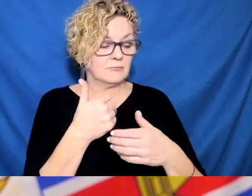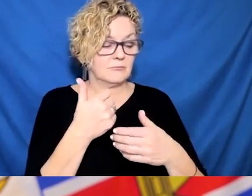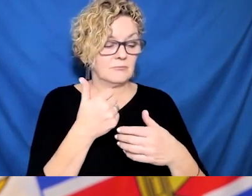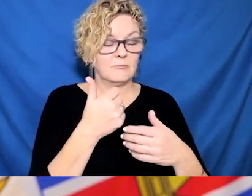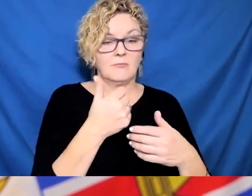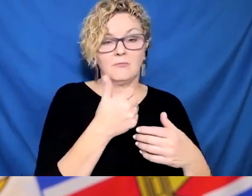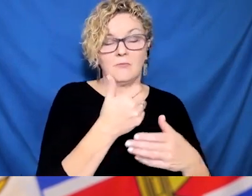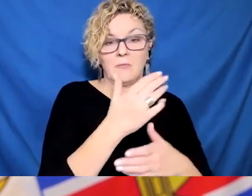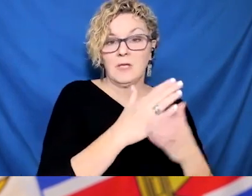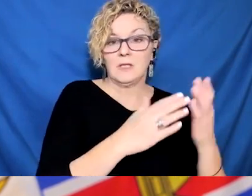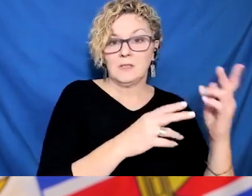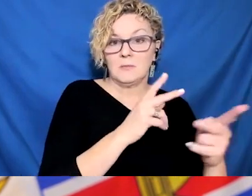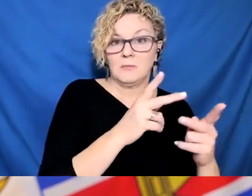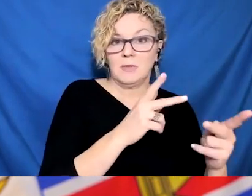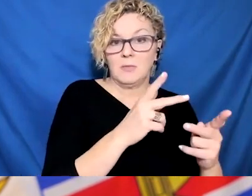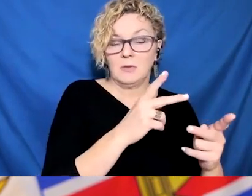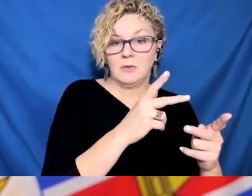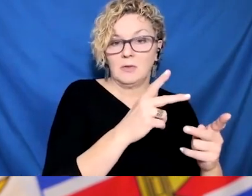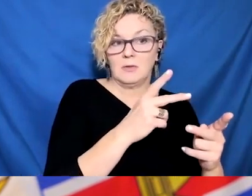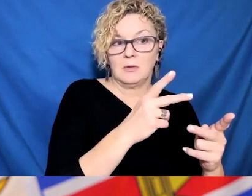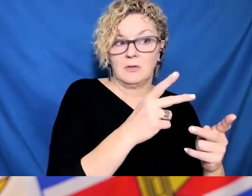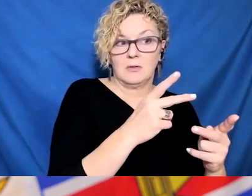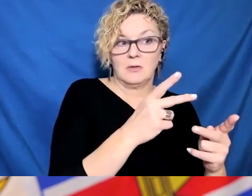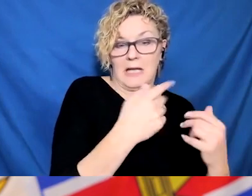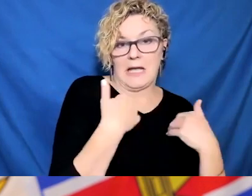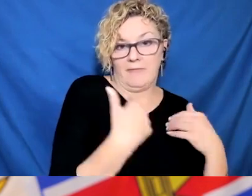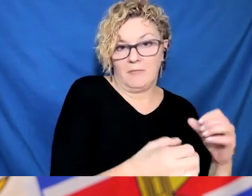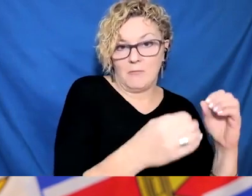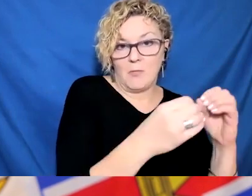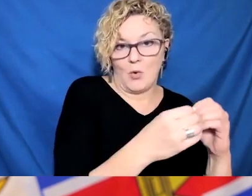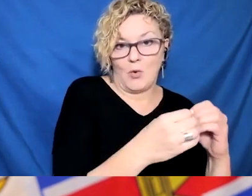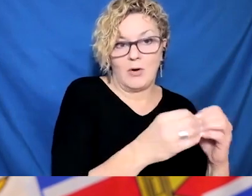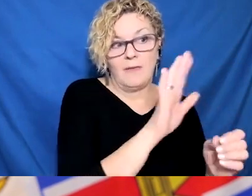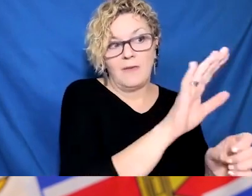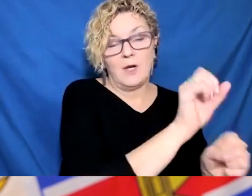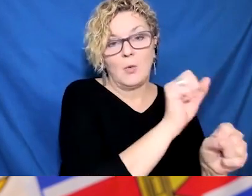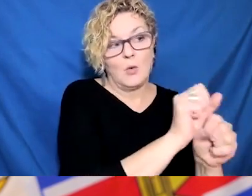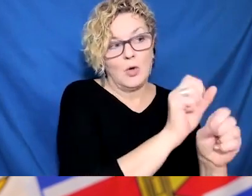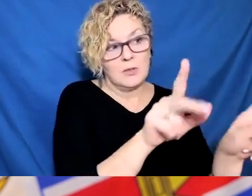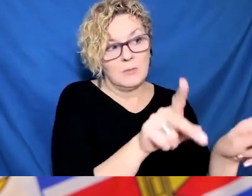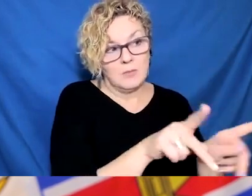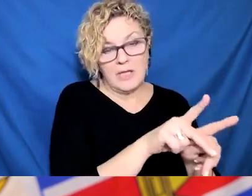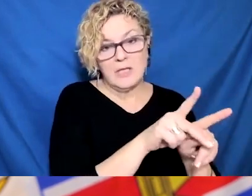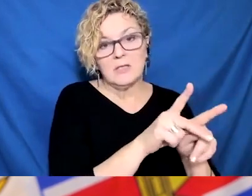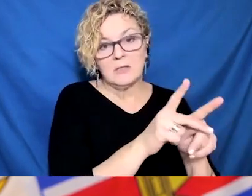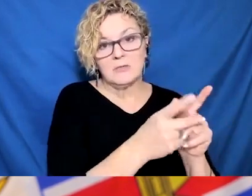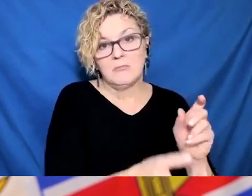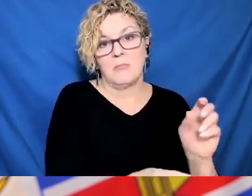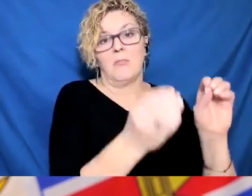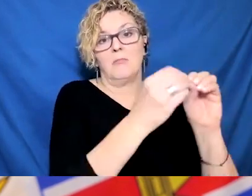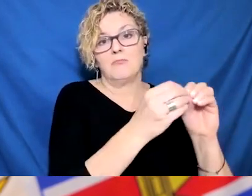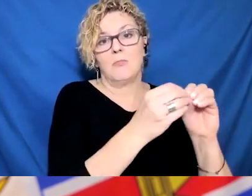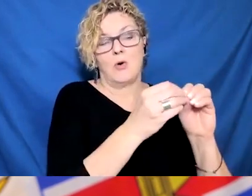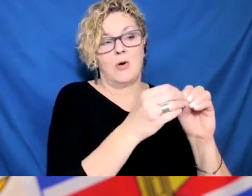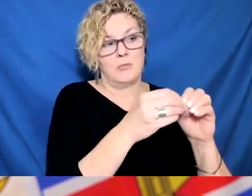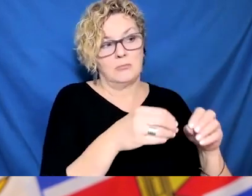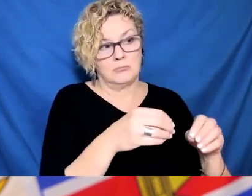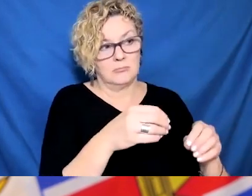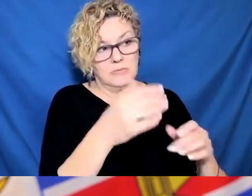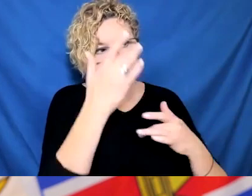working with each of the school districts, every school, as are the health authorities around the province. And in some